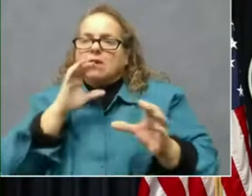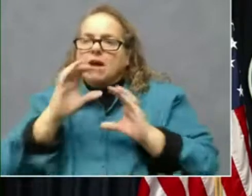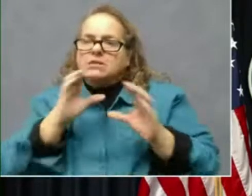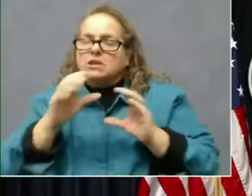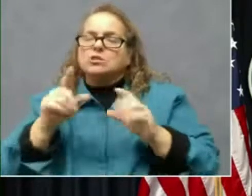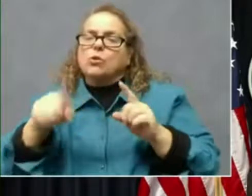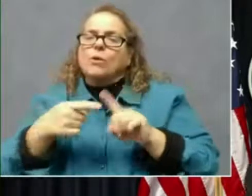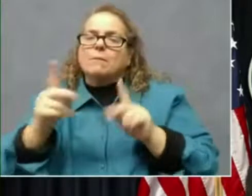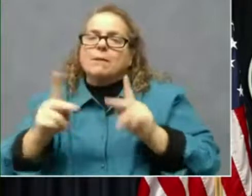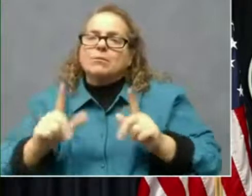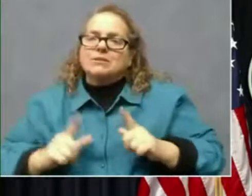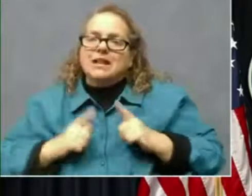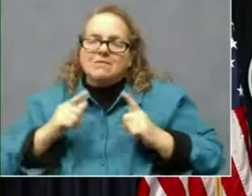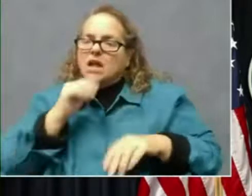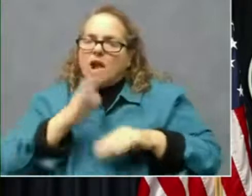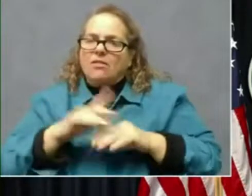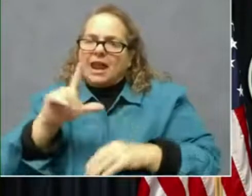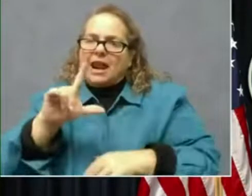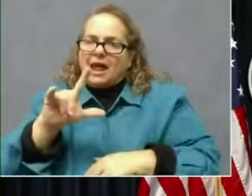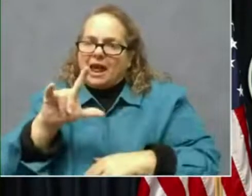Tom Latek from Kentucky today.